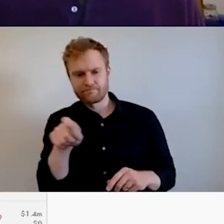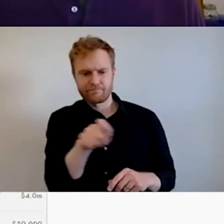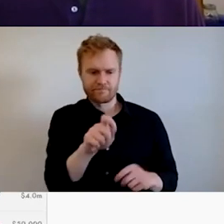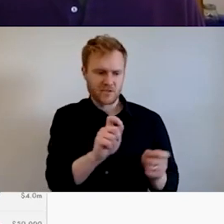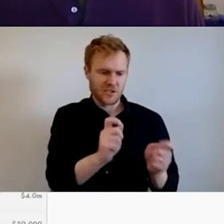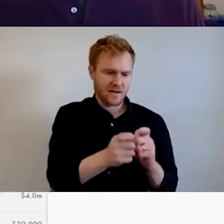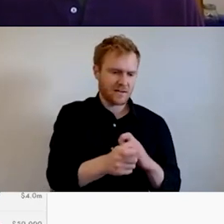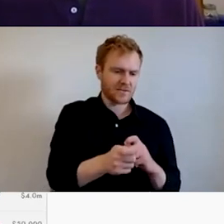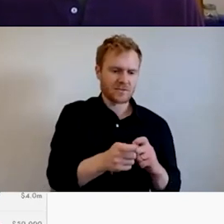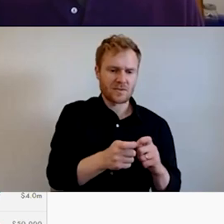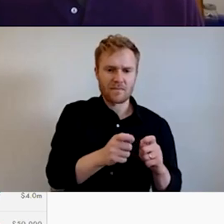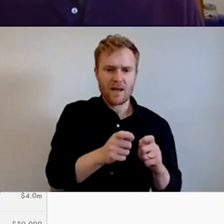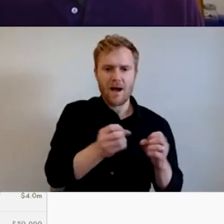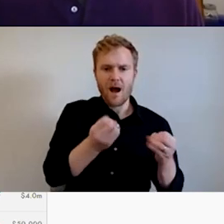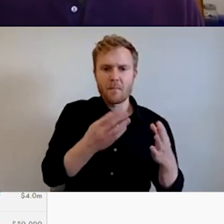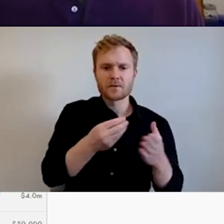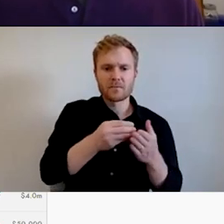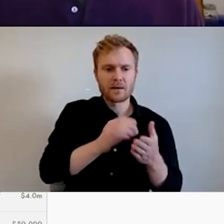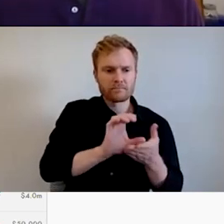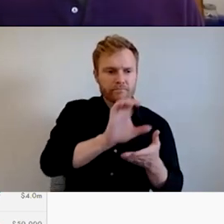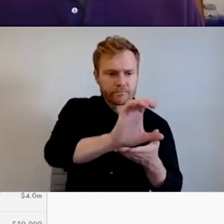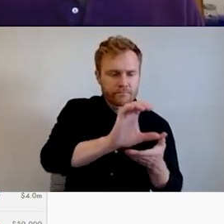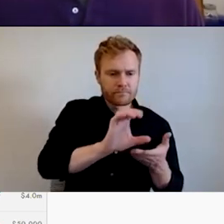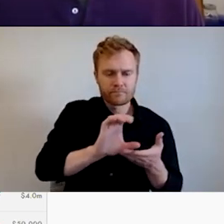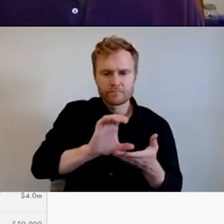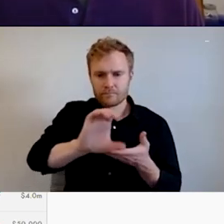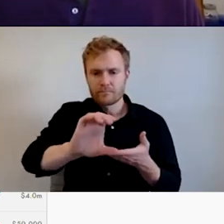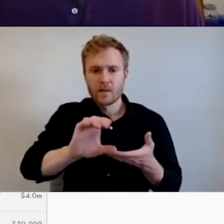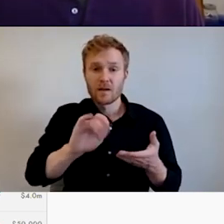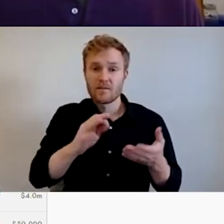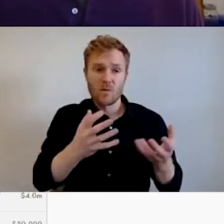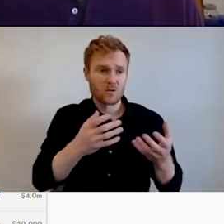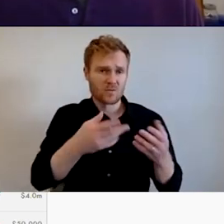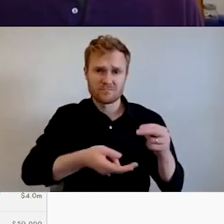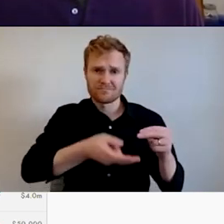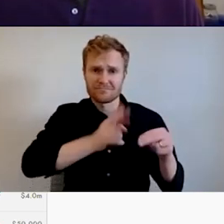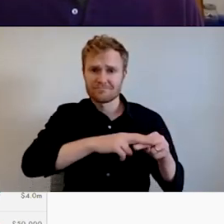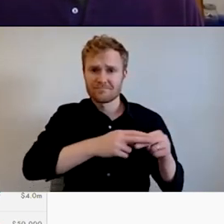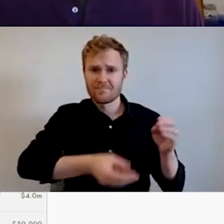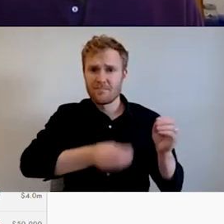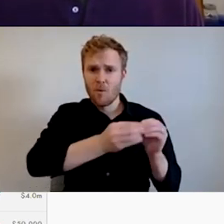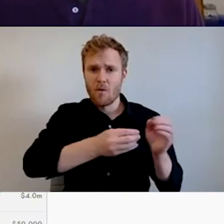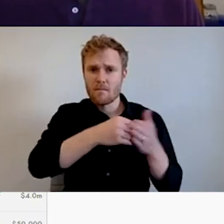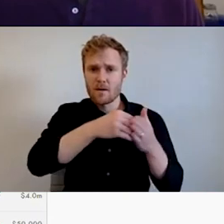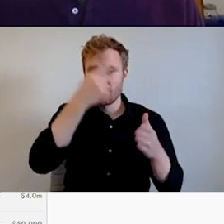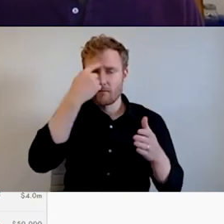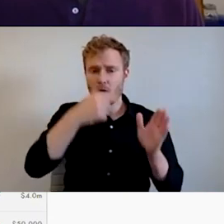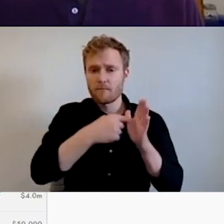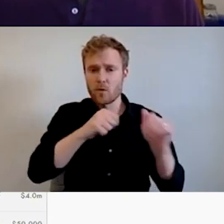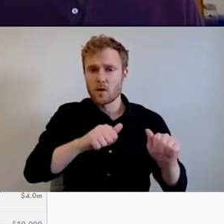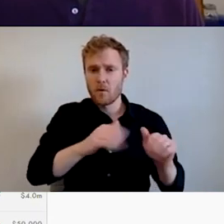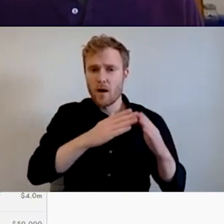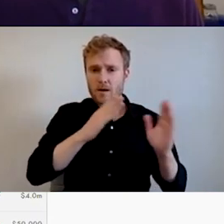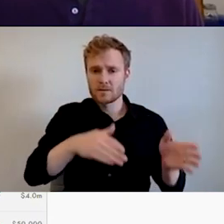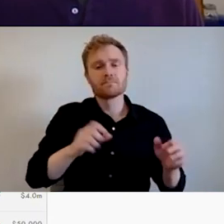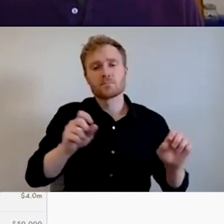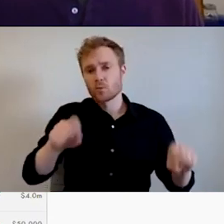So if you really want to increase spending for affordable housing, that's really important to you. You have the opportunity to do that. Keep in mind, you have to balance your